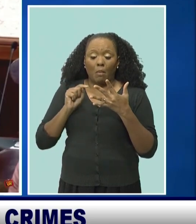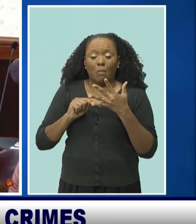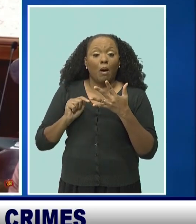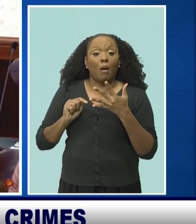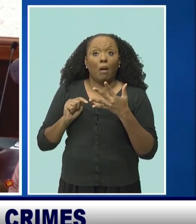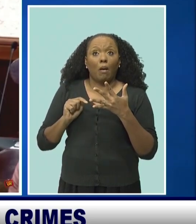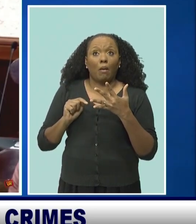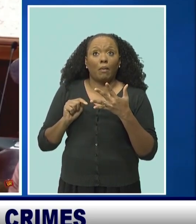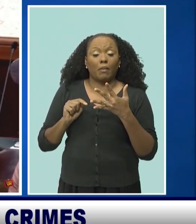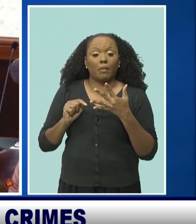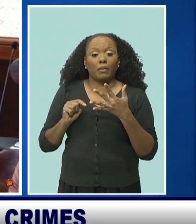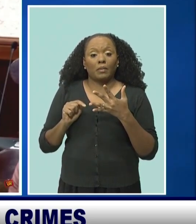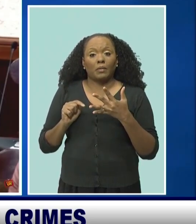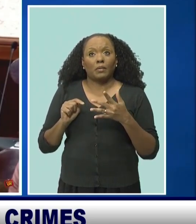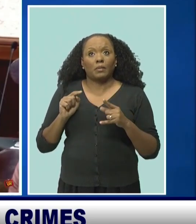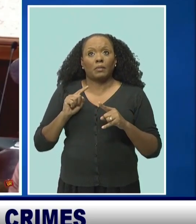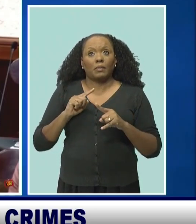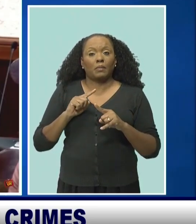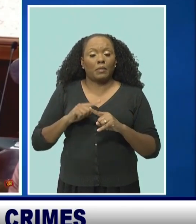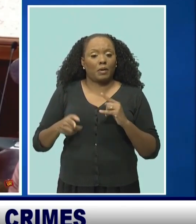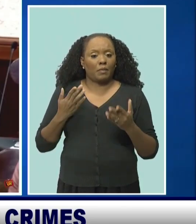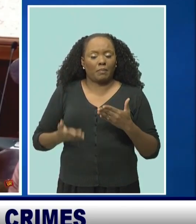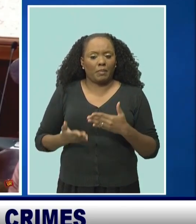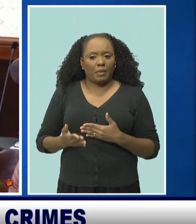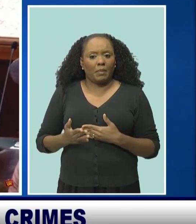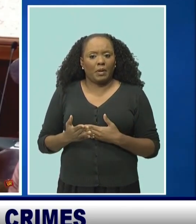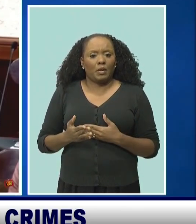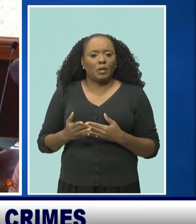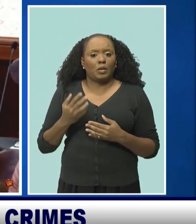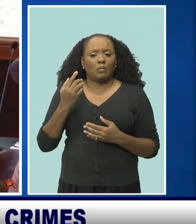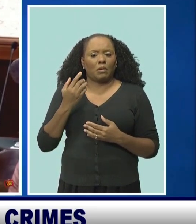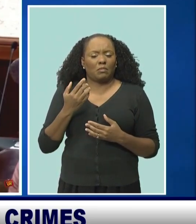you end up only serving the longest of the time.